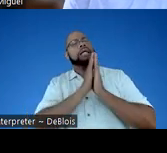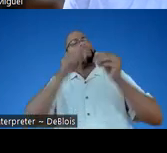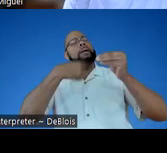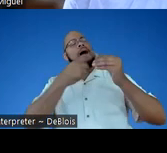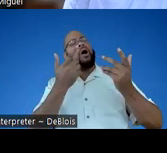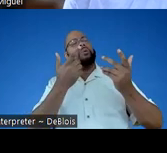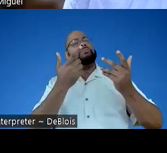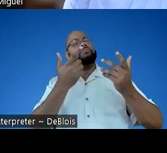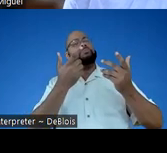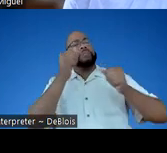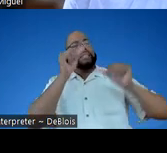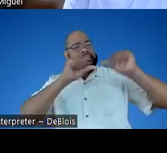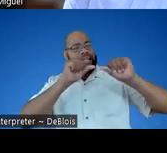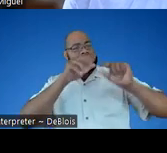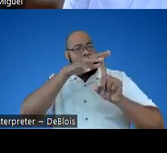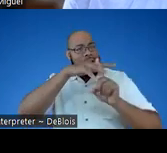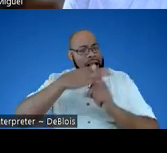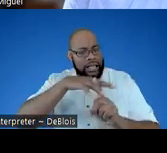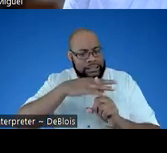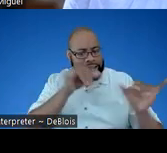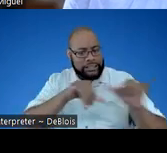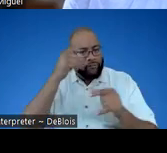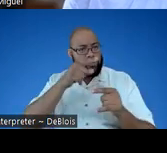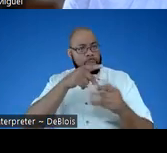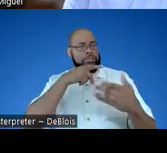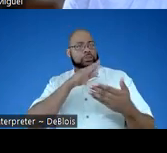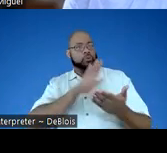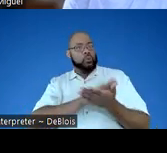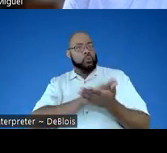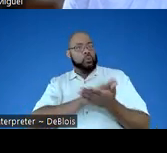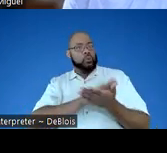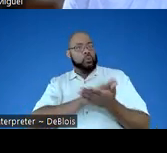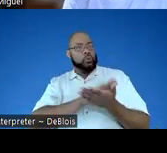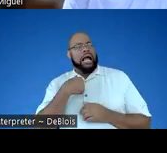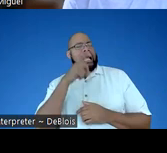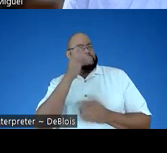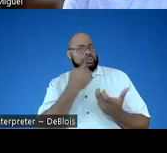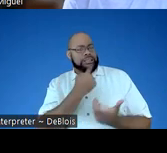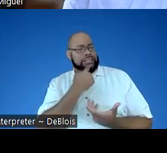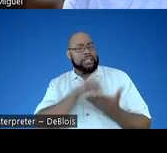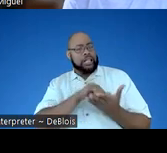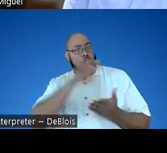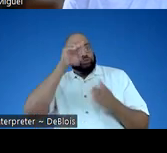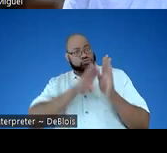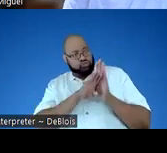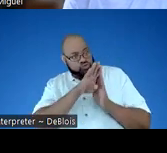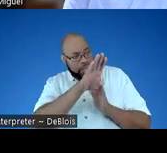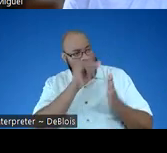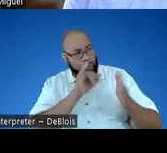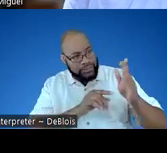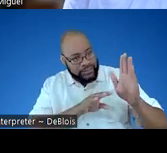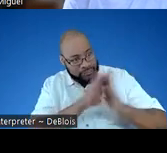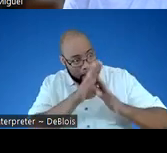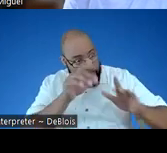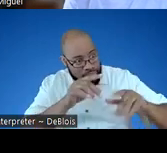science context, content standards for preschool age children. And I did want to say the learning trajectories that we've been developing